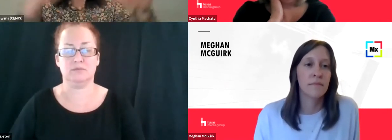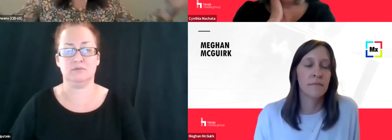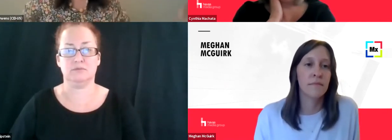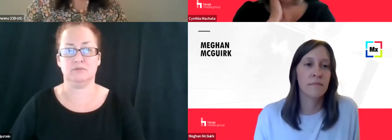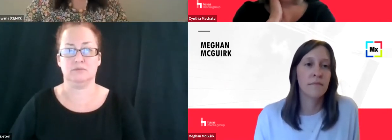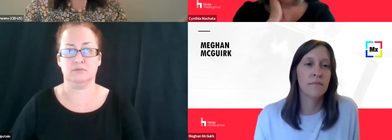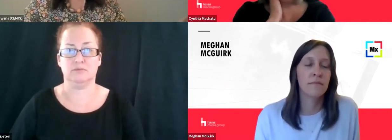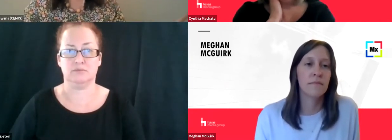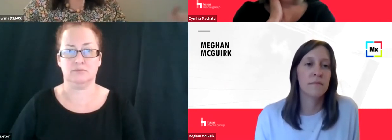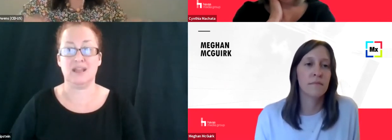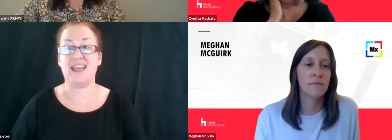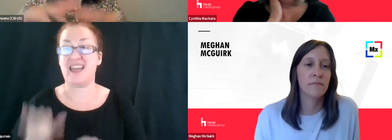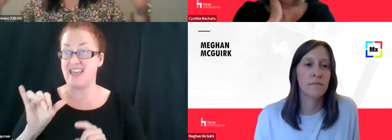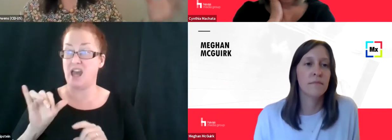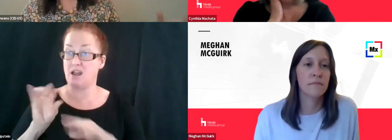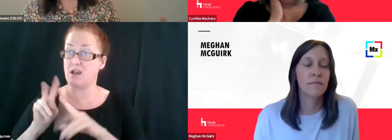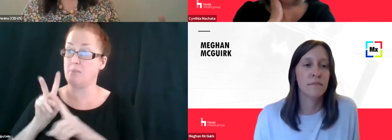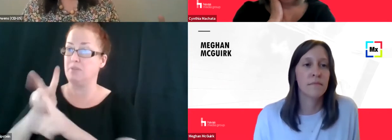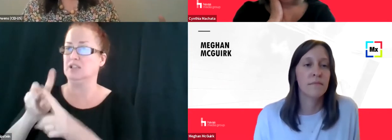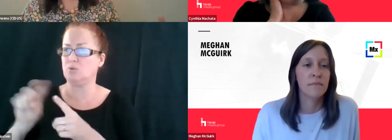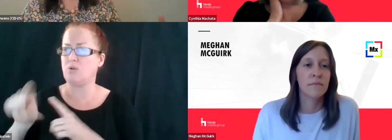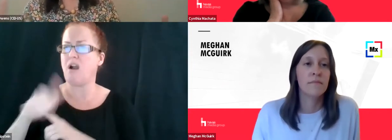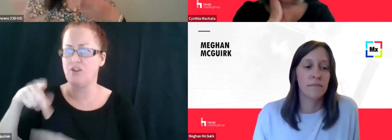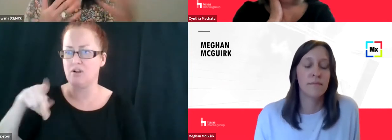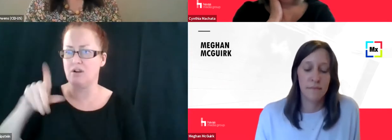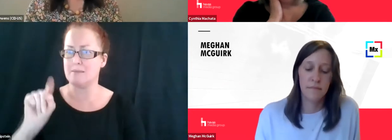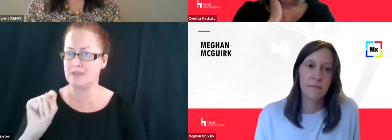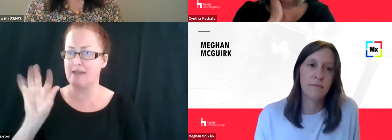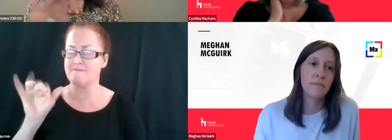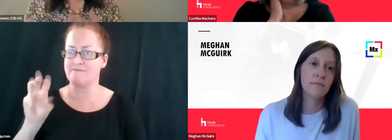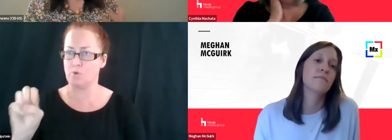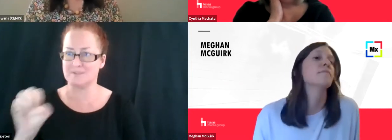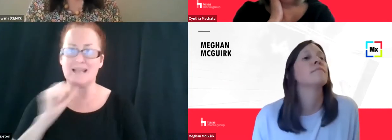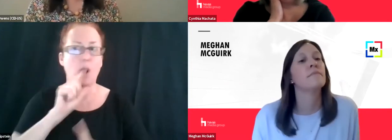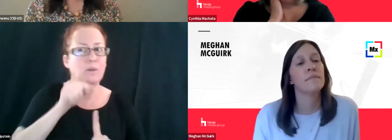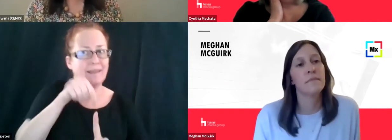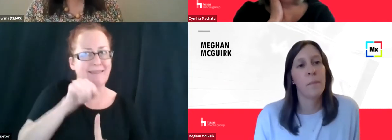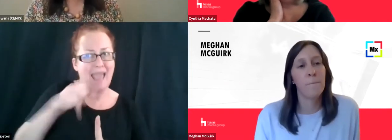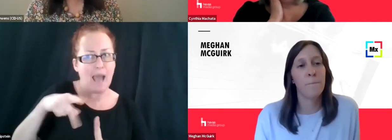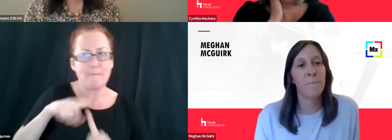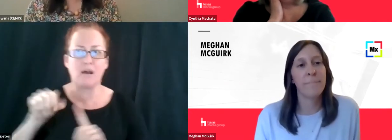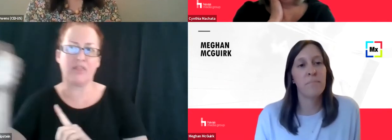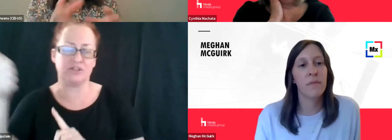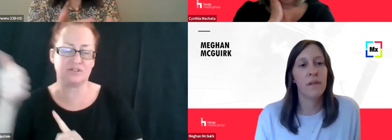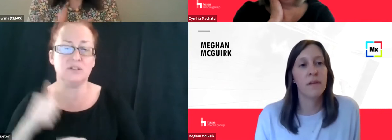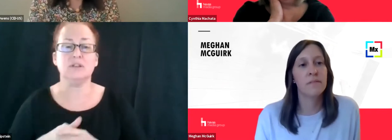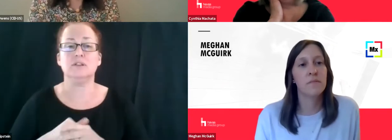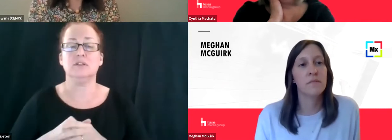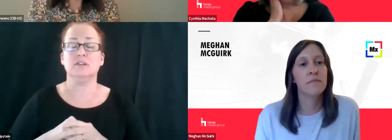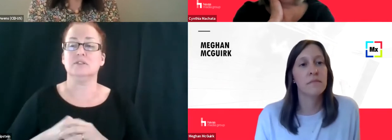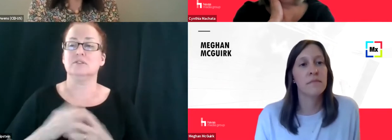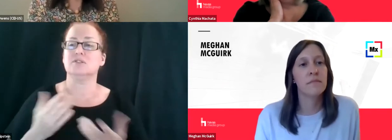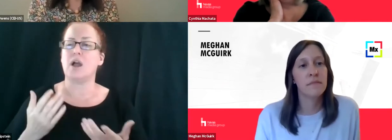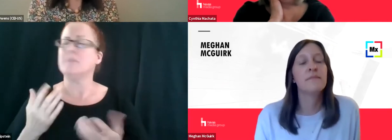across other platforms, even outside of the app? Yes or no. And they're giving people that choice, um, even though the choice